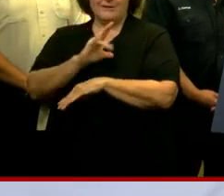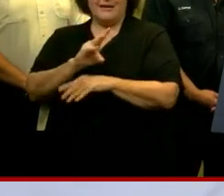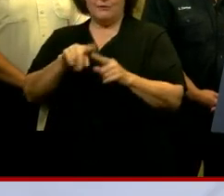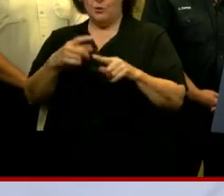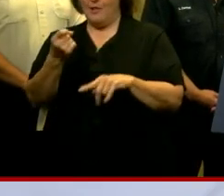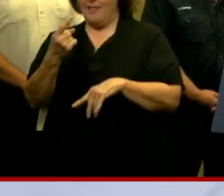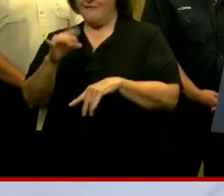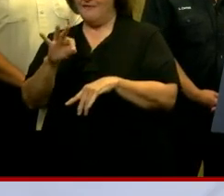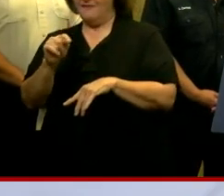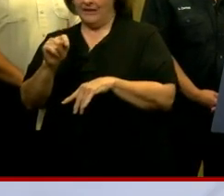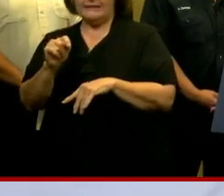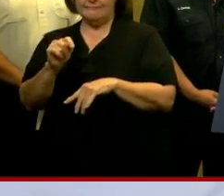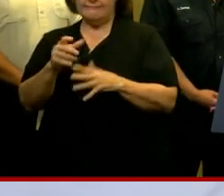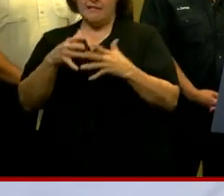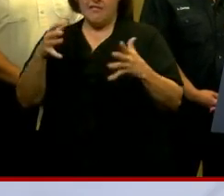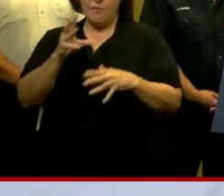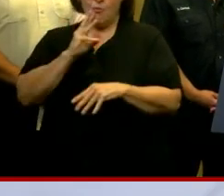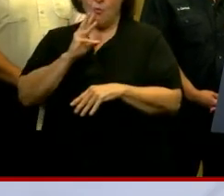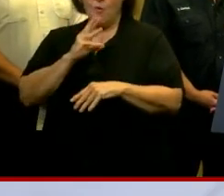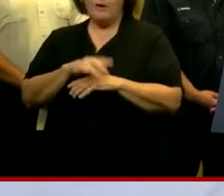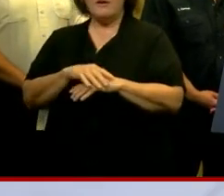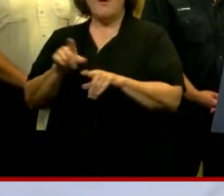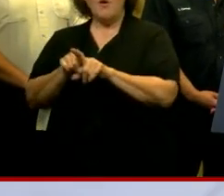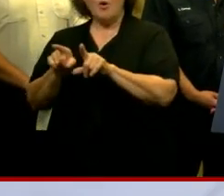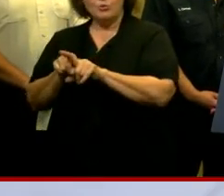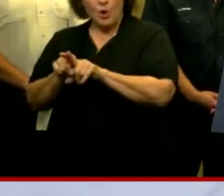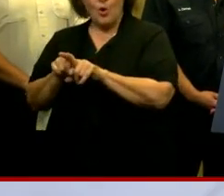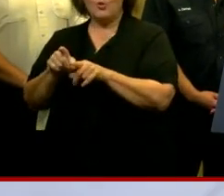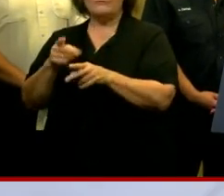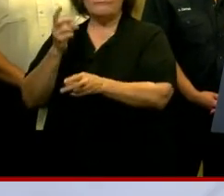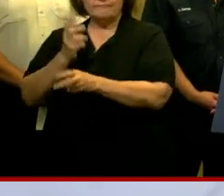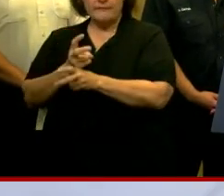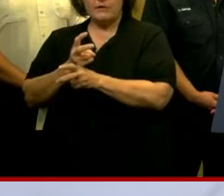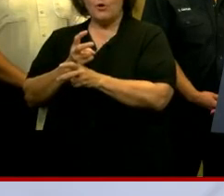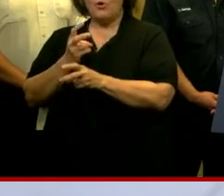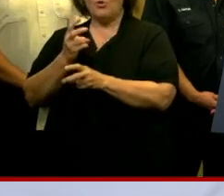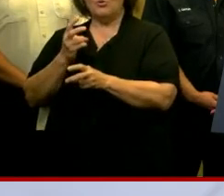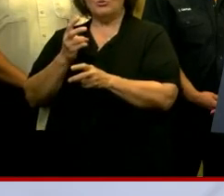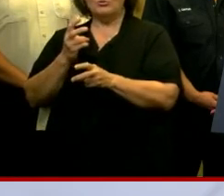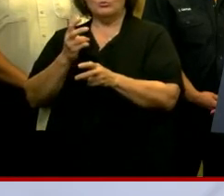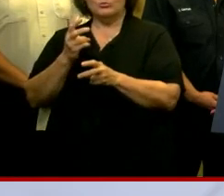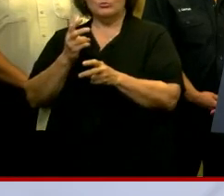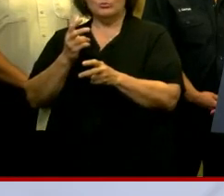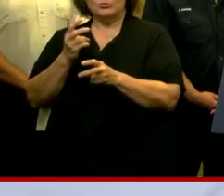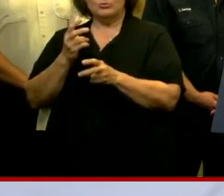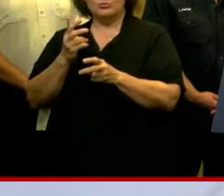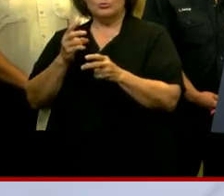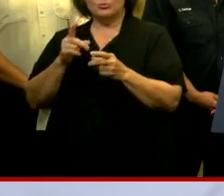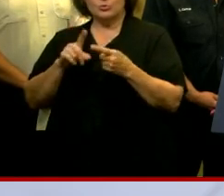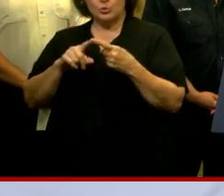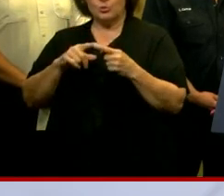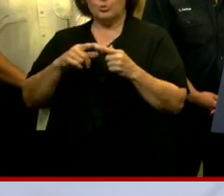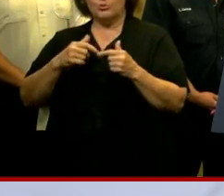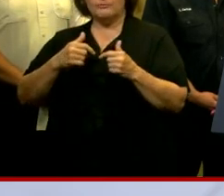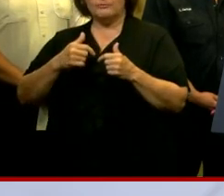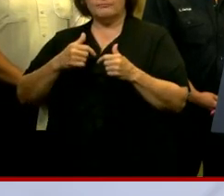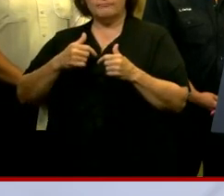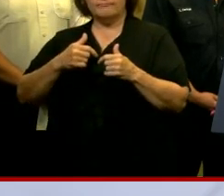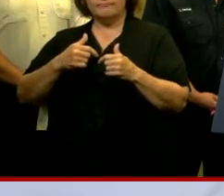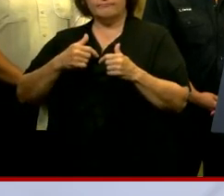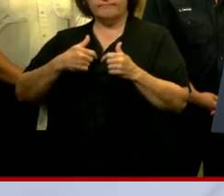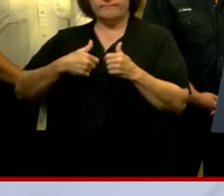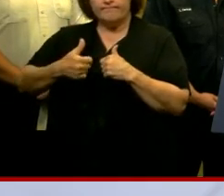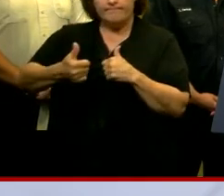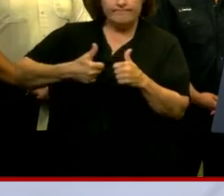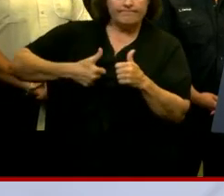feet is significant and two, it becomes increasingly difficult to move in and out that area of those